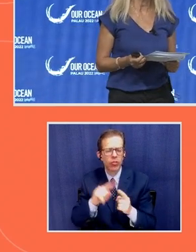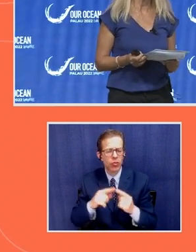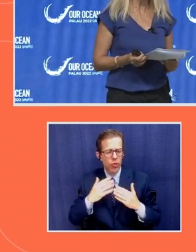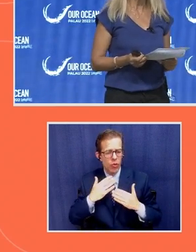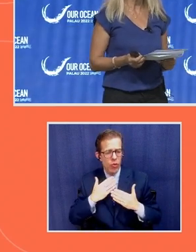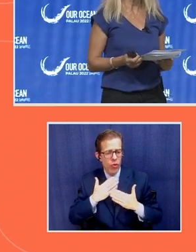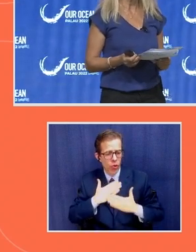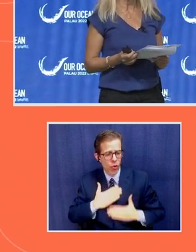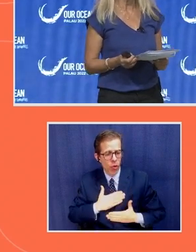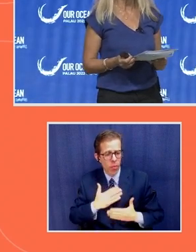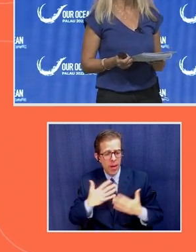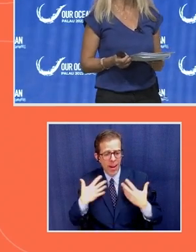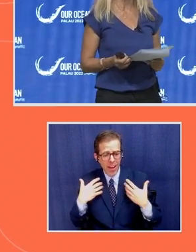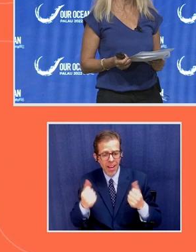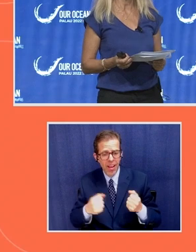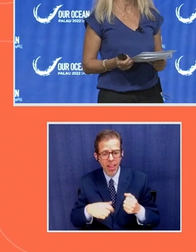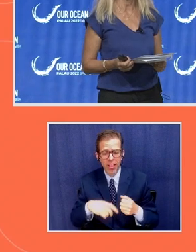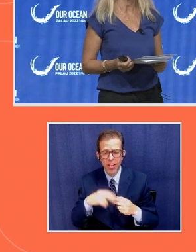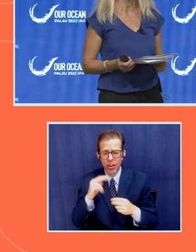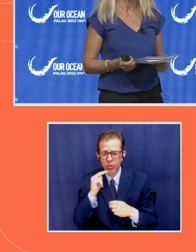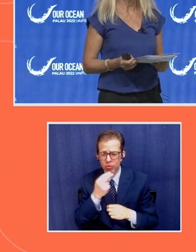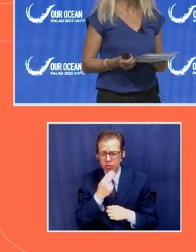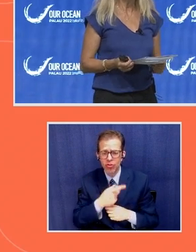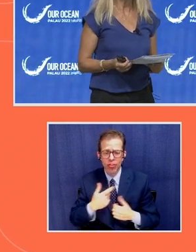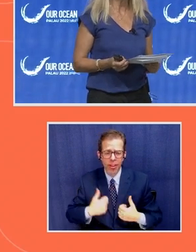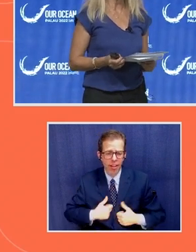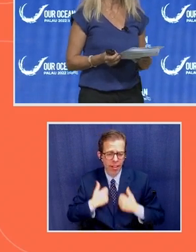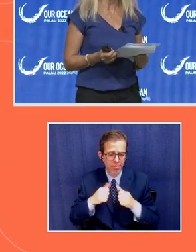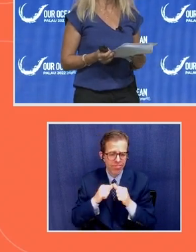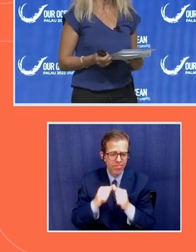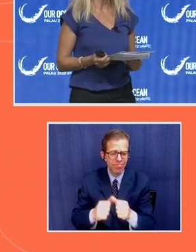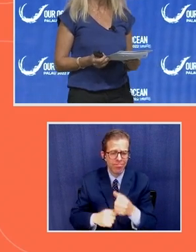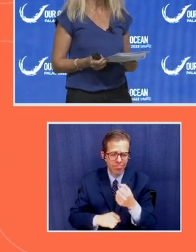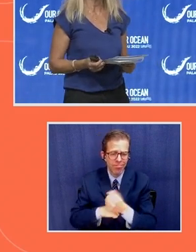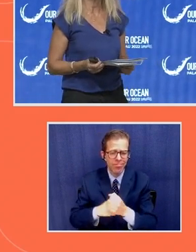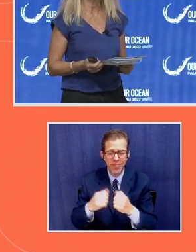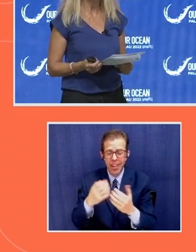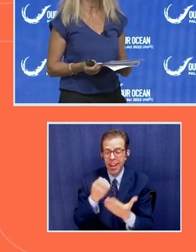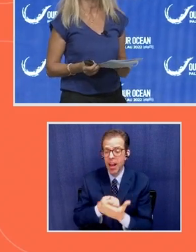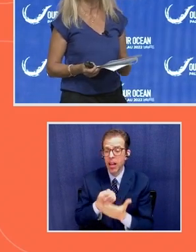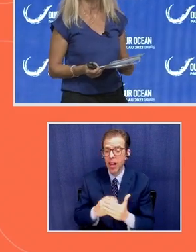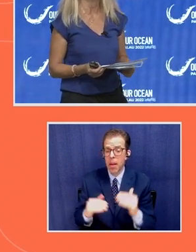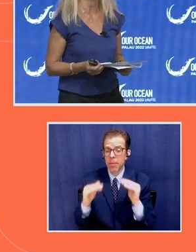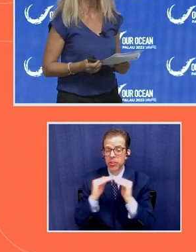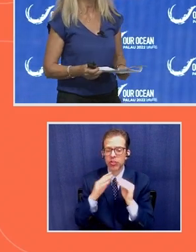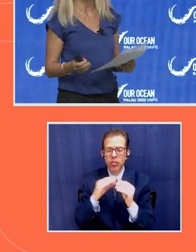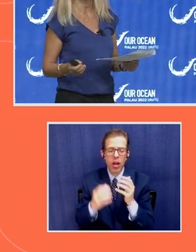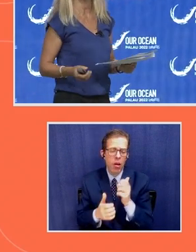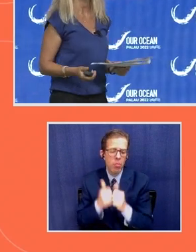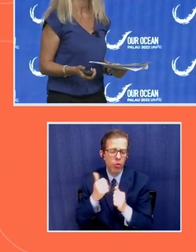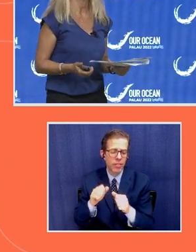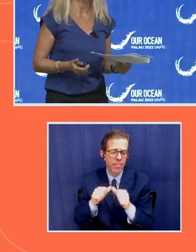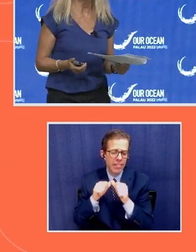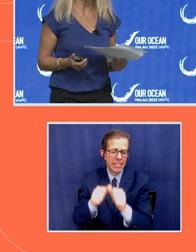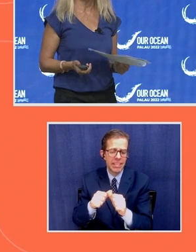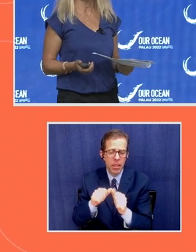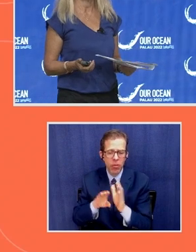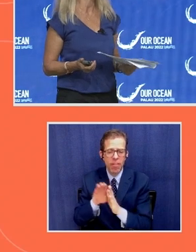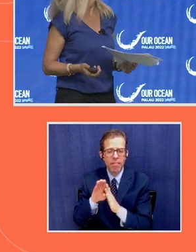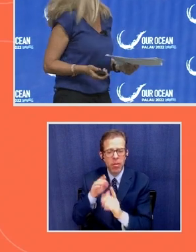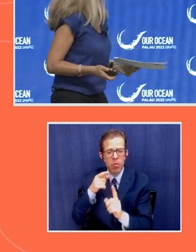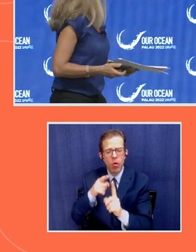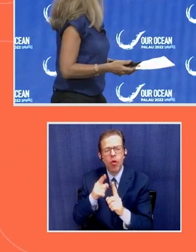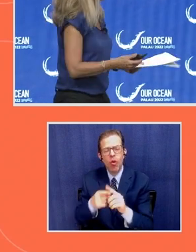nutrition, livelihood, economies, justice, and most of the sustainable development goals in addition to